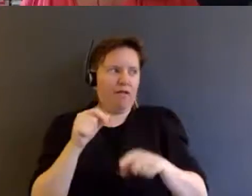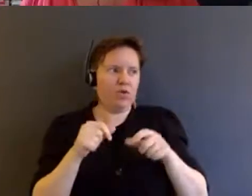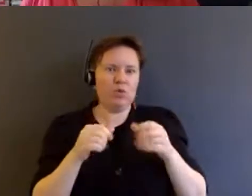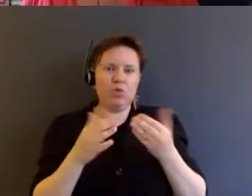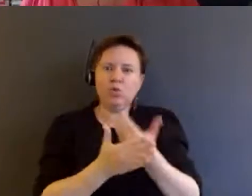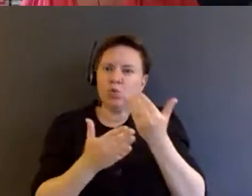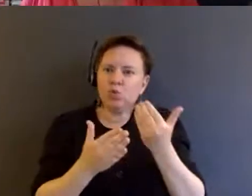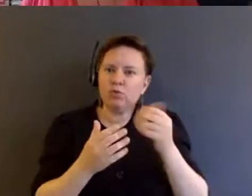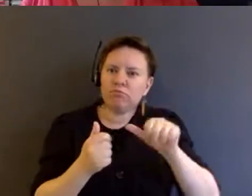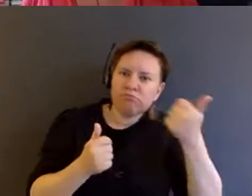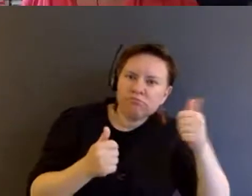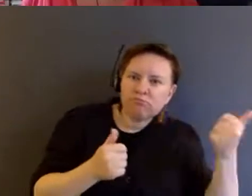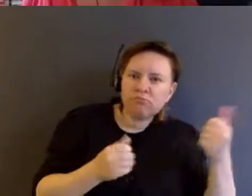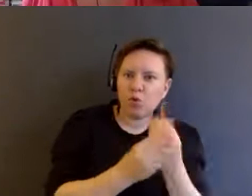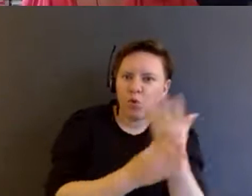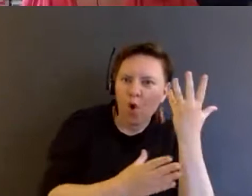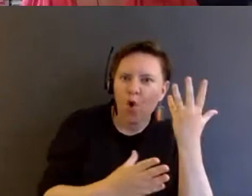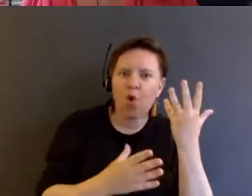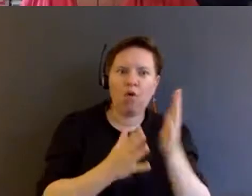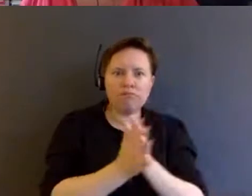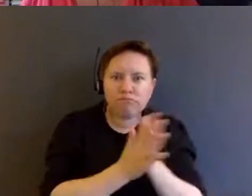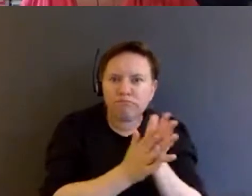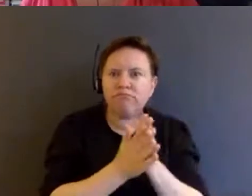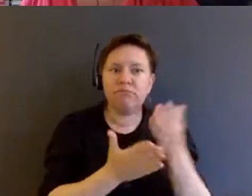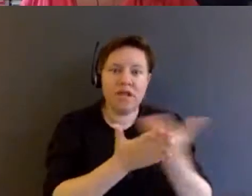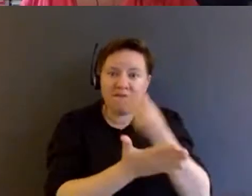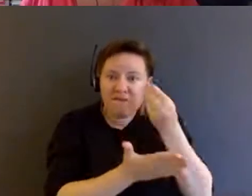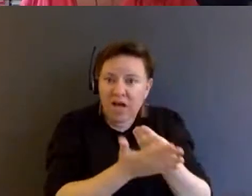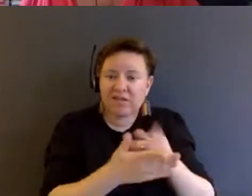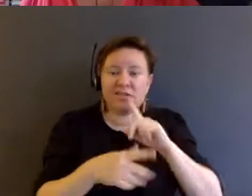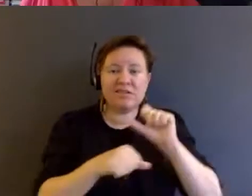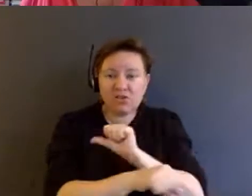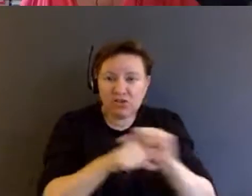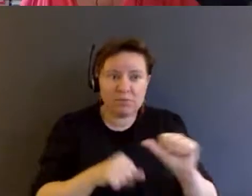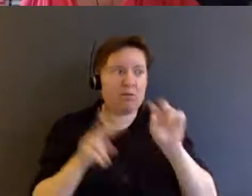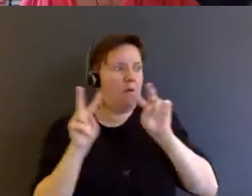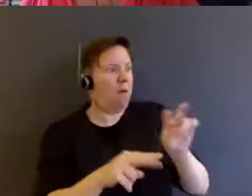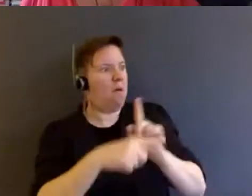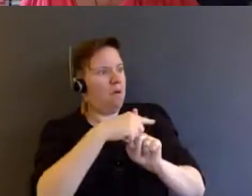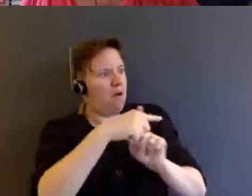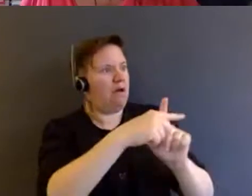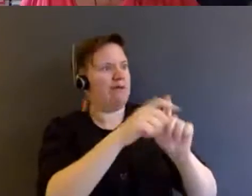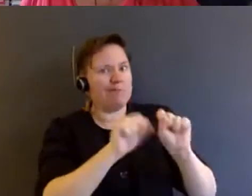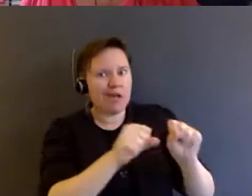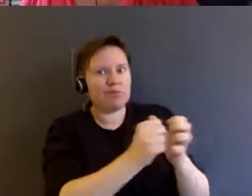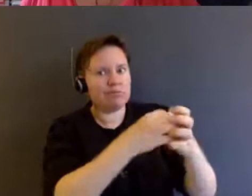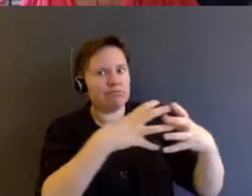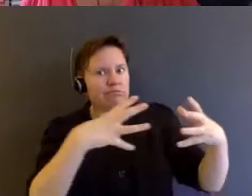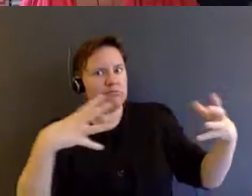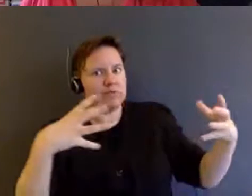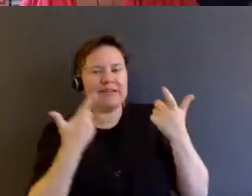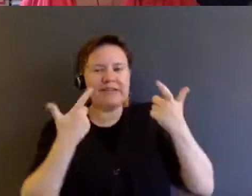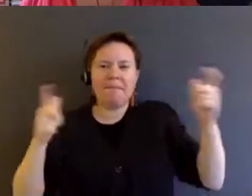traction, and funding, and gain legitimacy. This then might be the deepest lesson from de